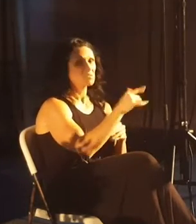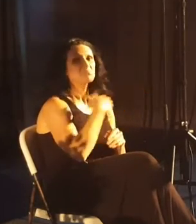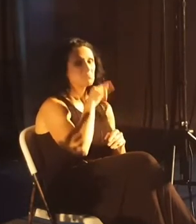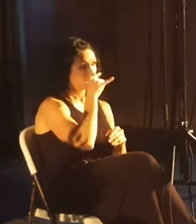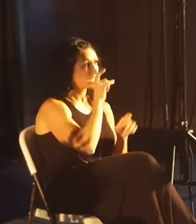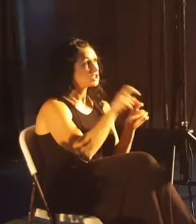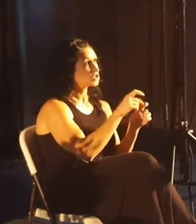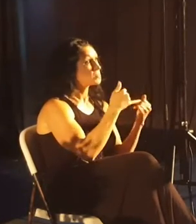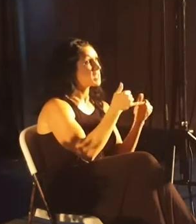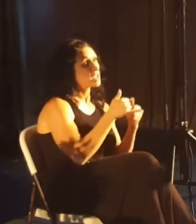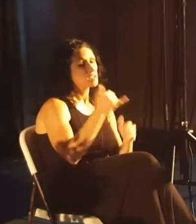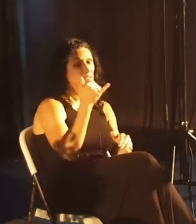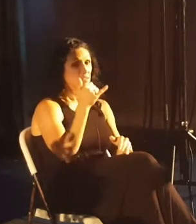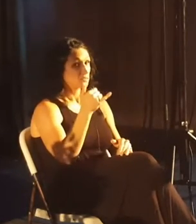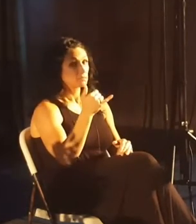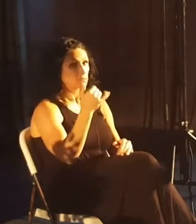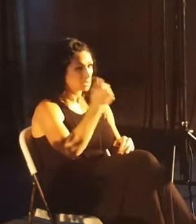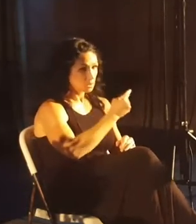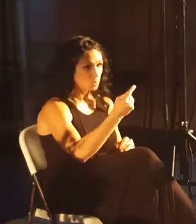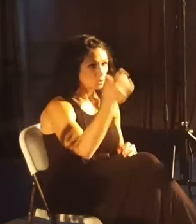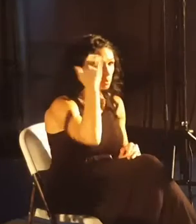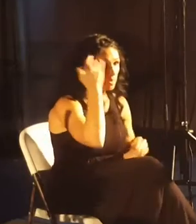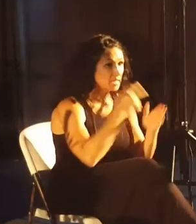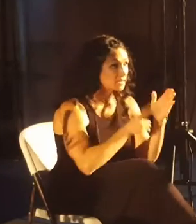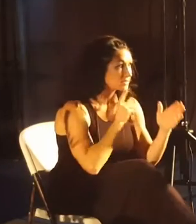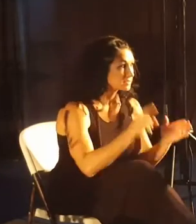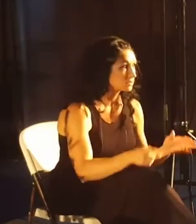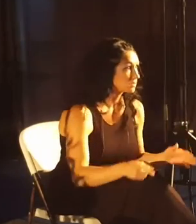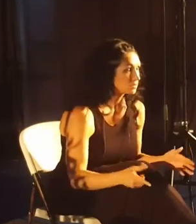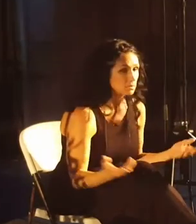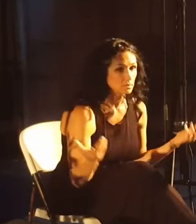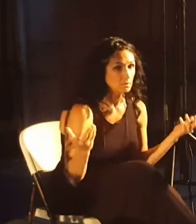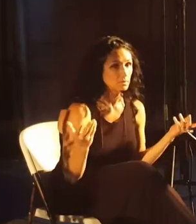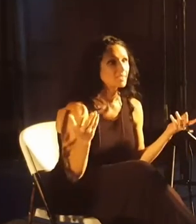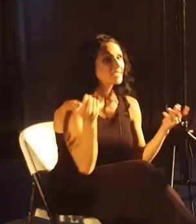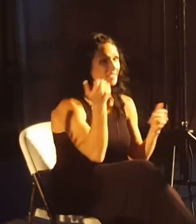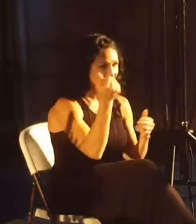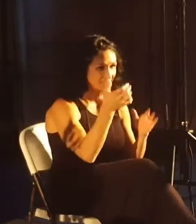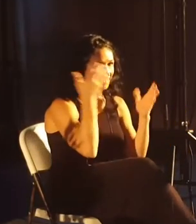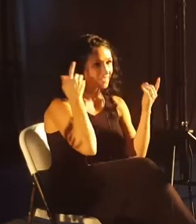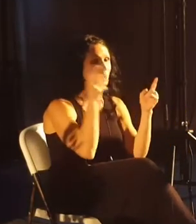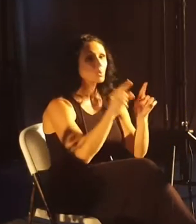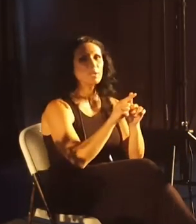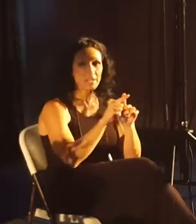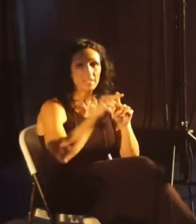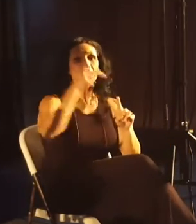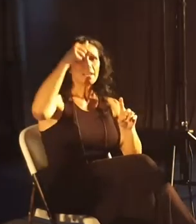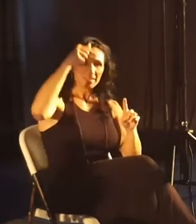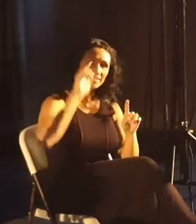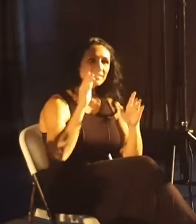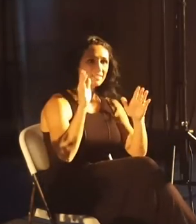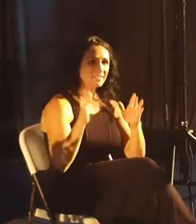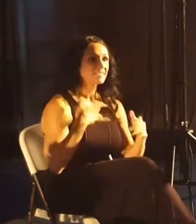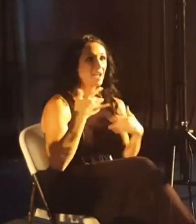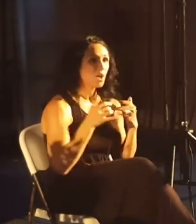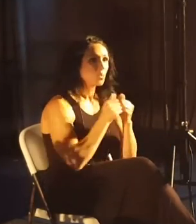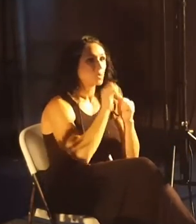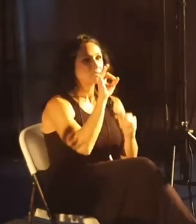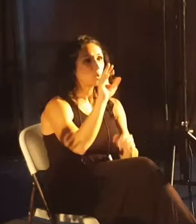Fortnite. And if my kid, does anybody even know what that is? Is anybody with me in that? Down with Fortnite! Right?